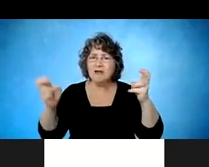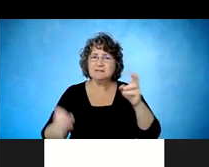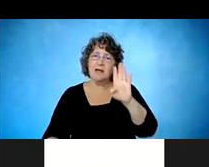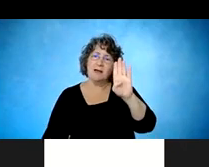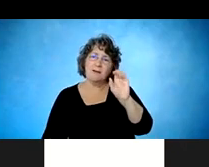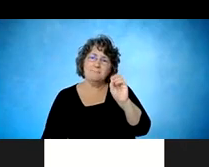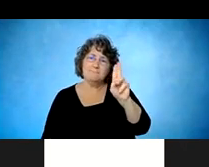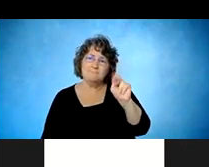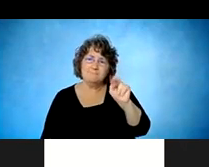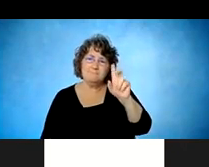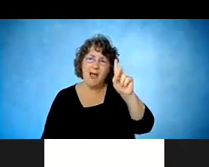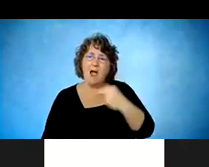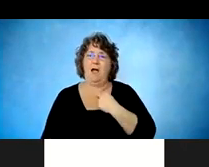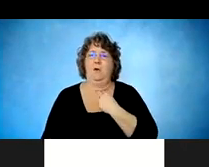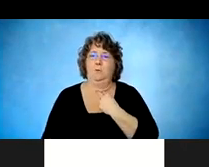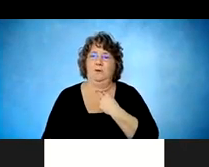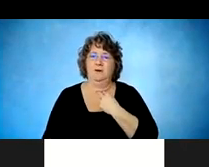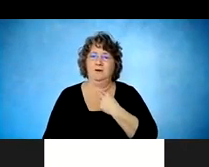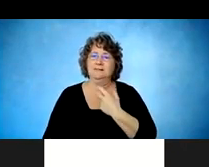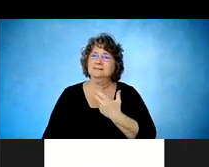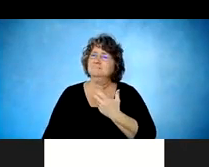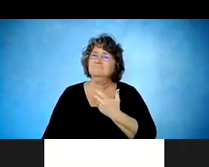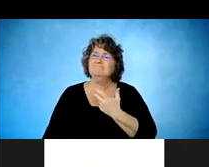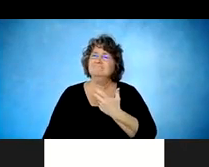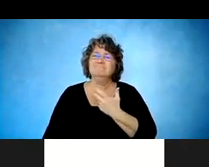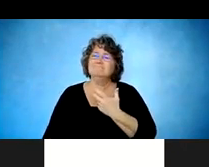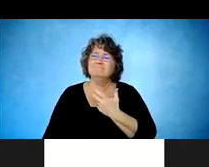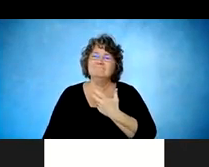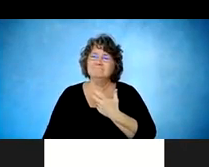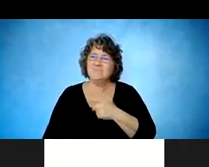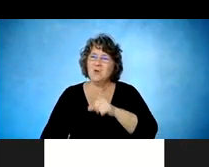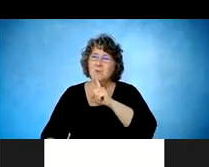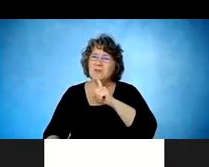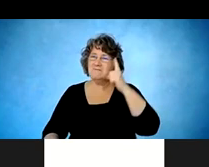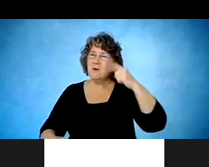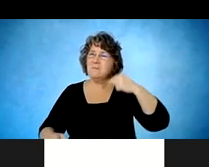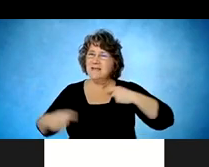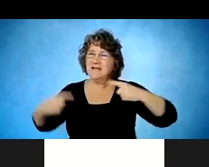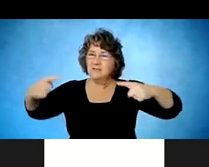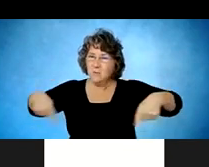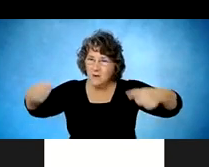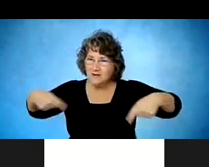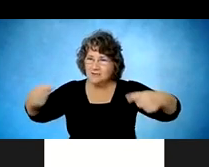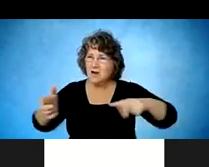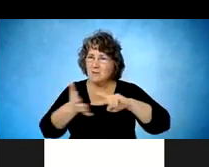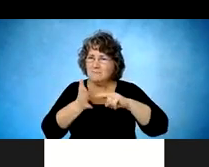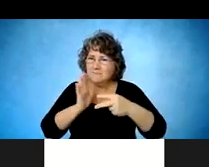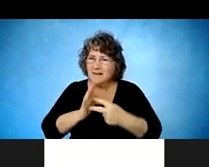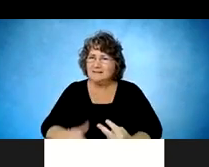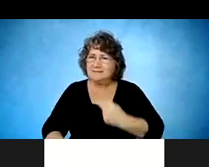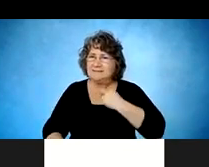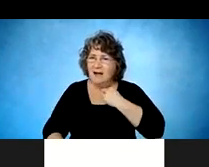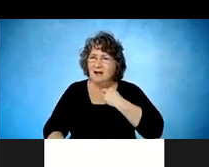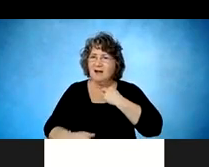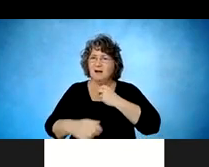say for me, the wheelchair is probably one of the most important things that any physician